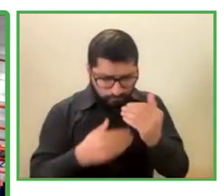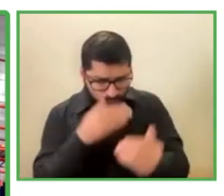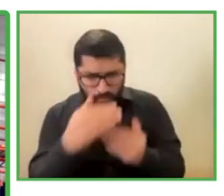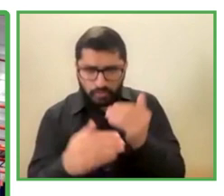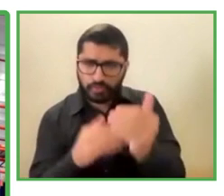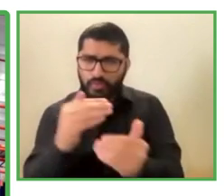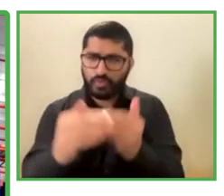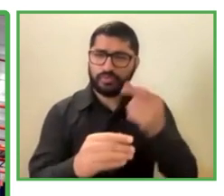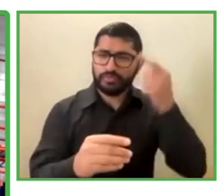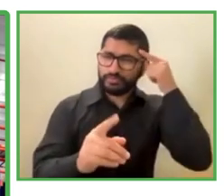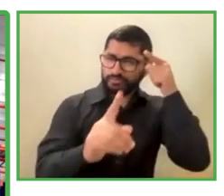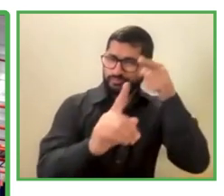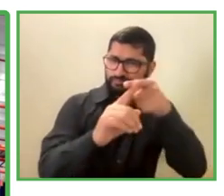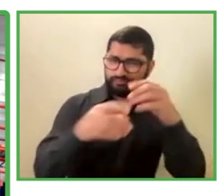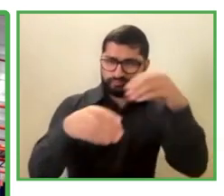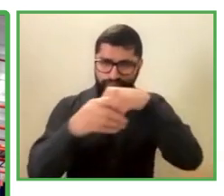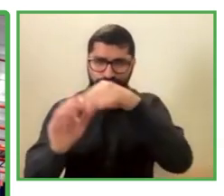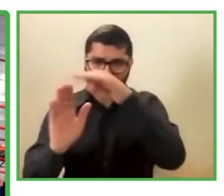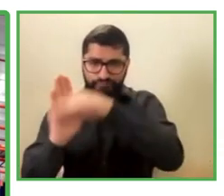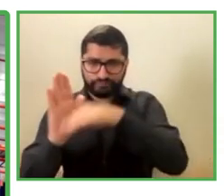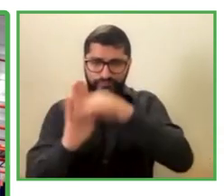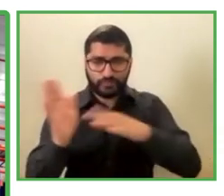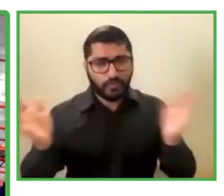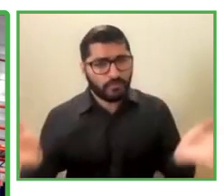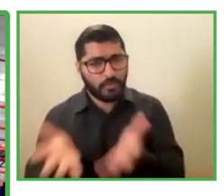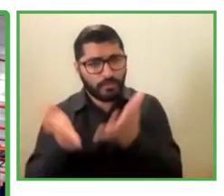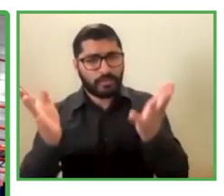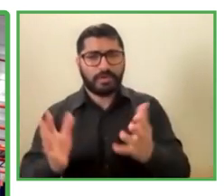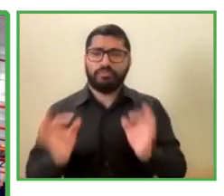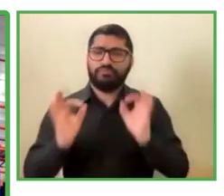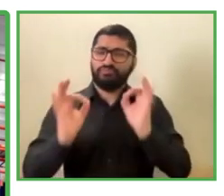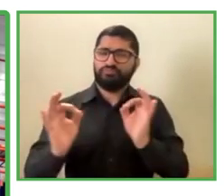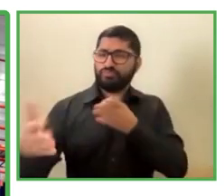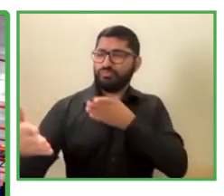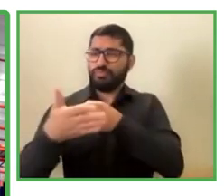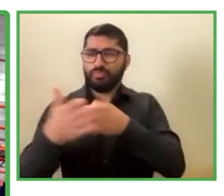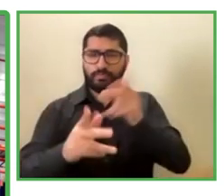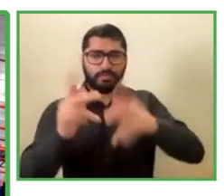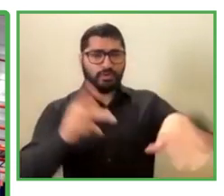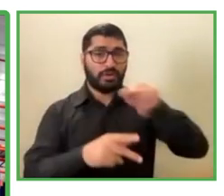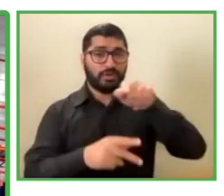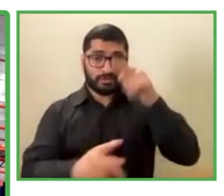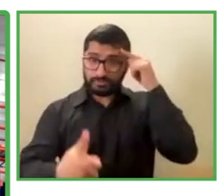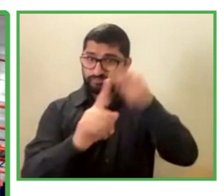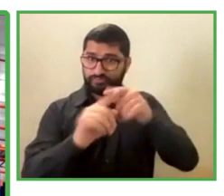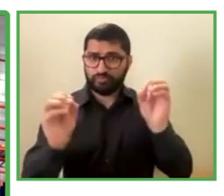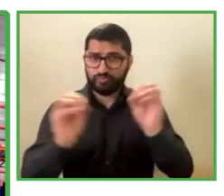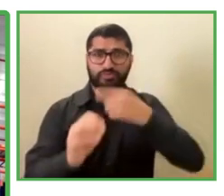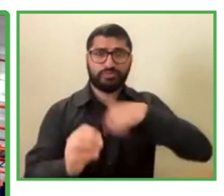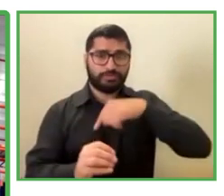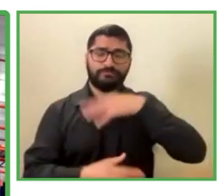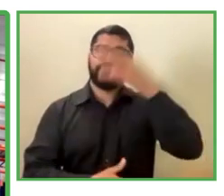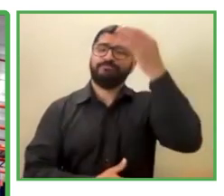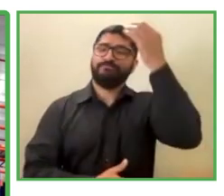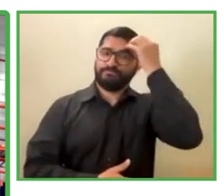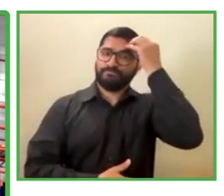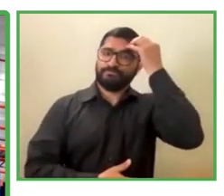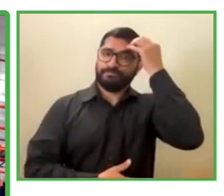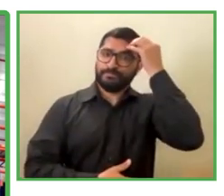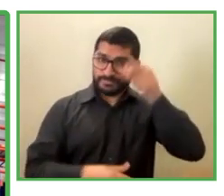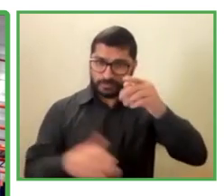limitations of each person. And that's what we keep as a company because what we want here is to encourage the